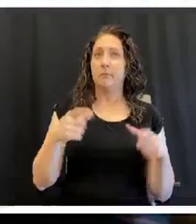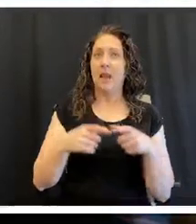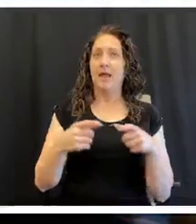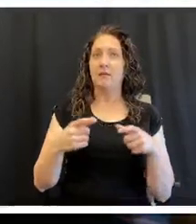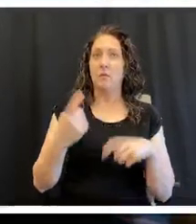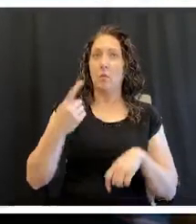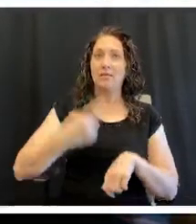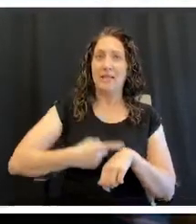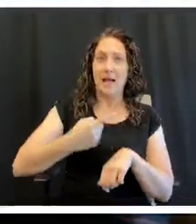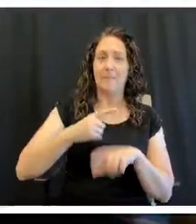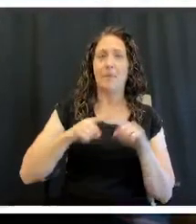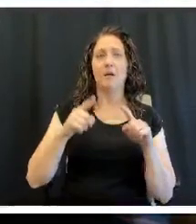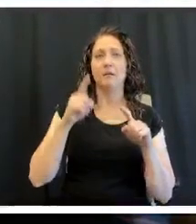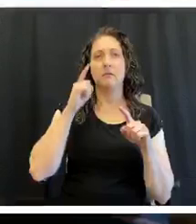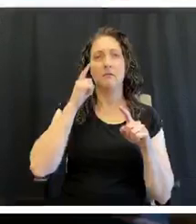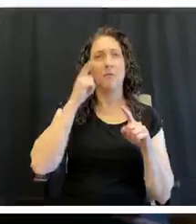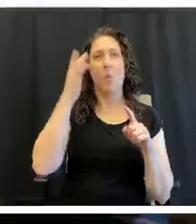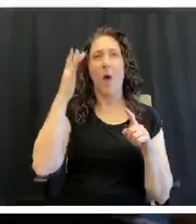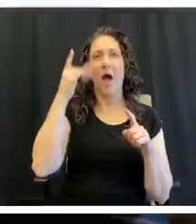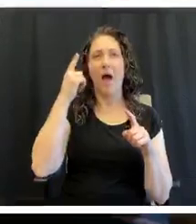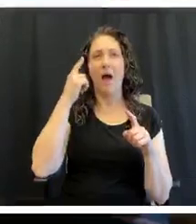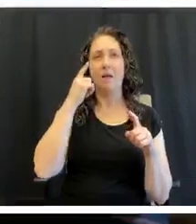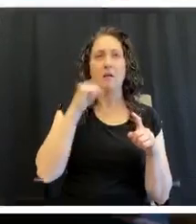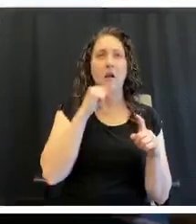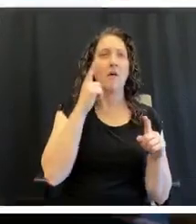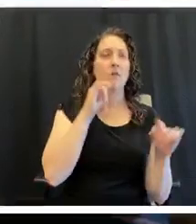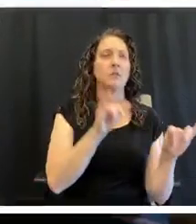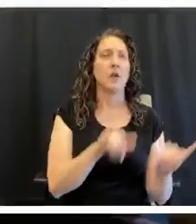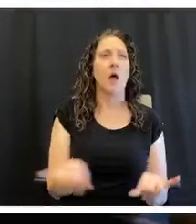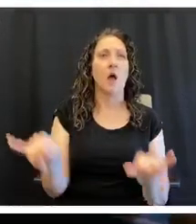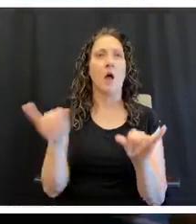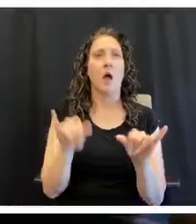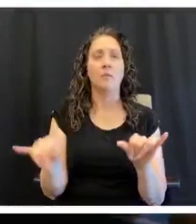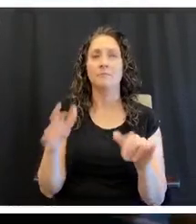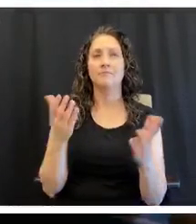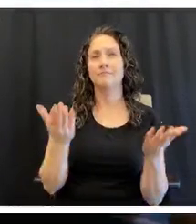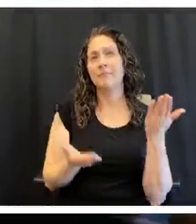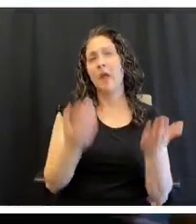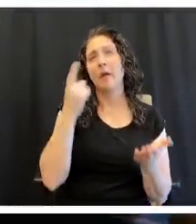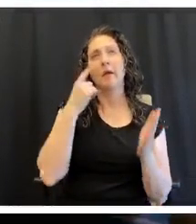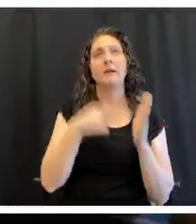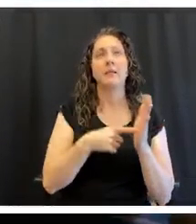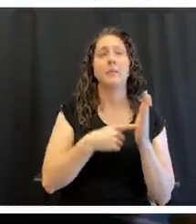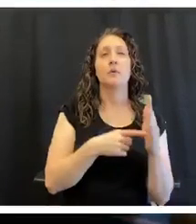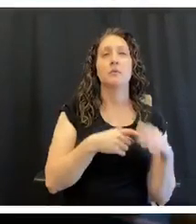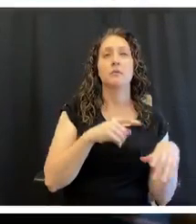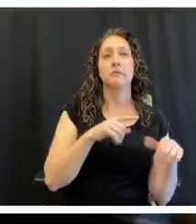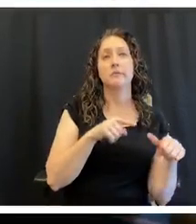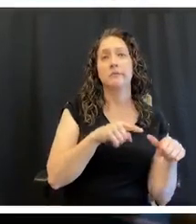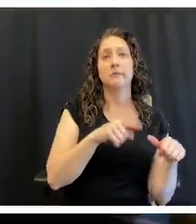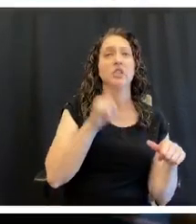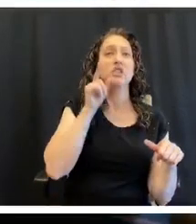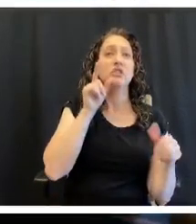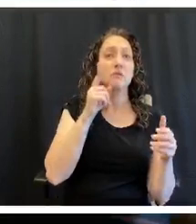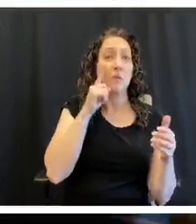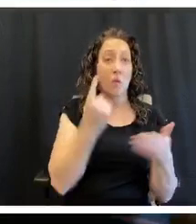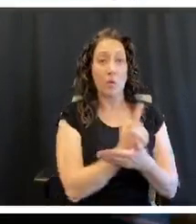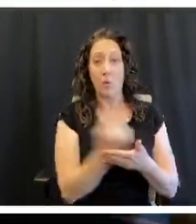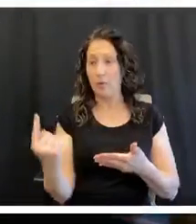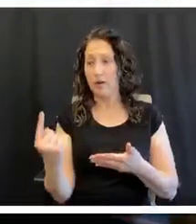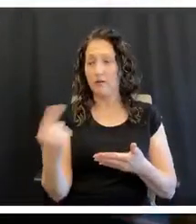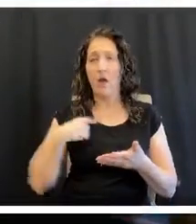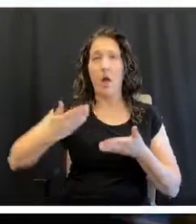just to have some variety. For instance, I might choose to do a chicken twice in the whole week,